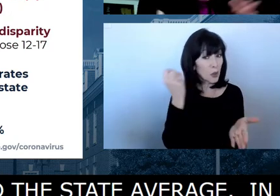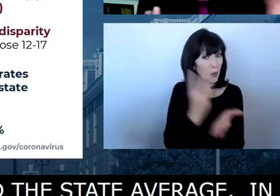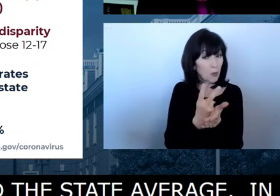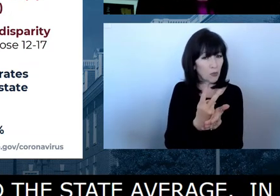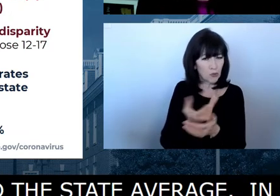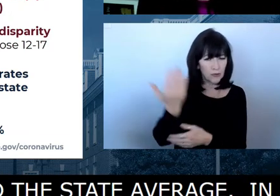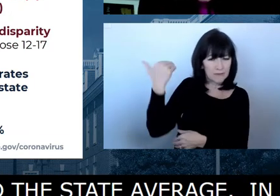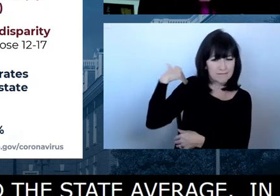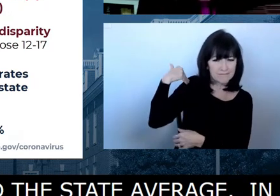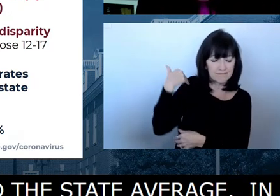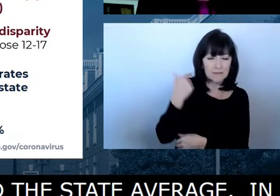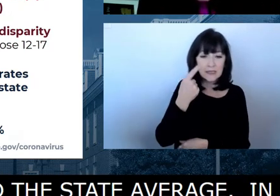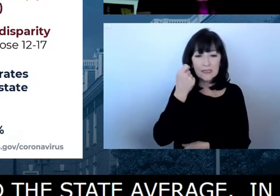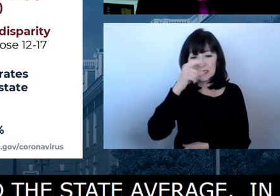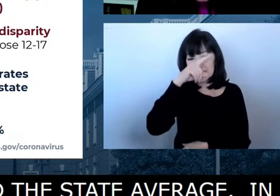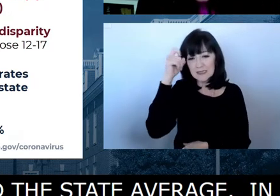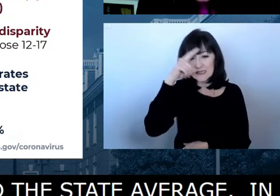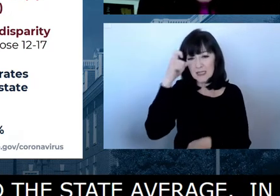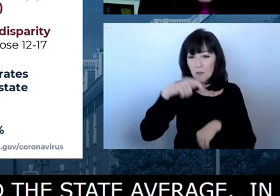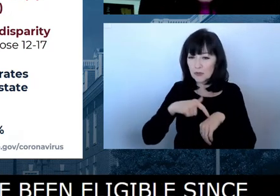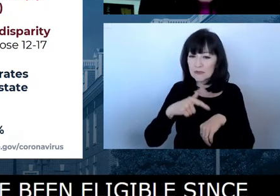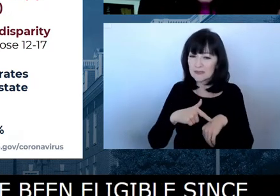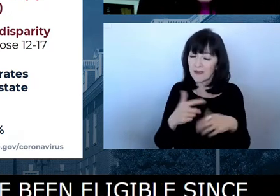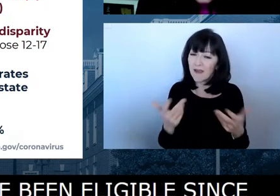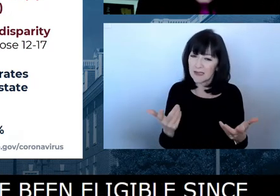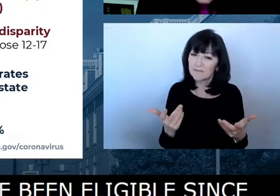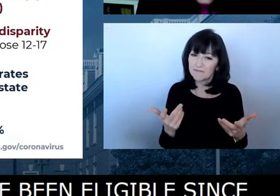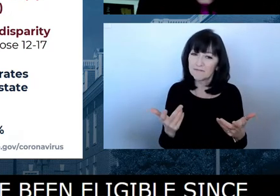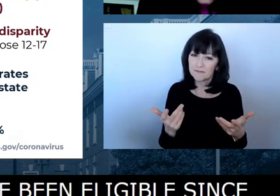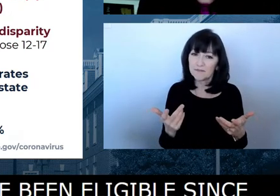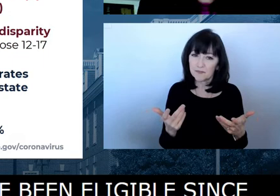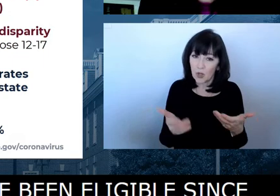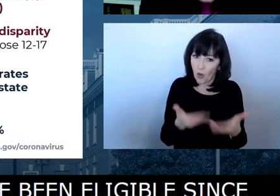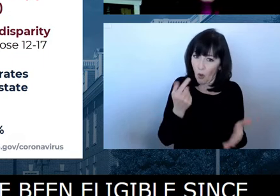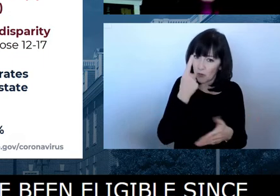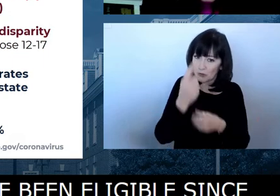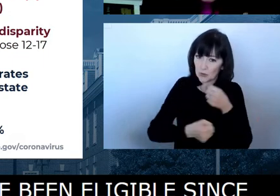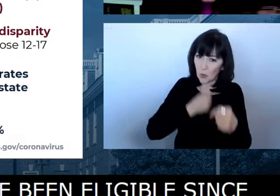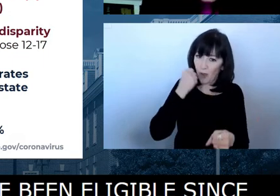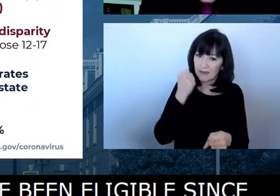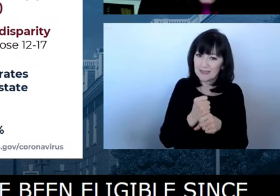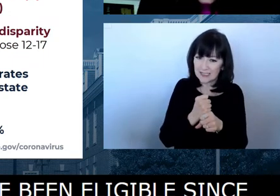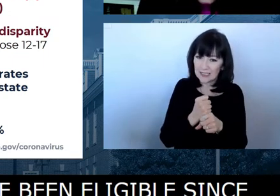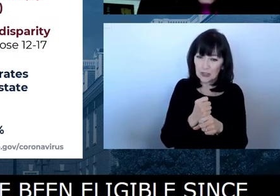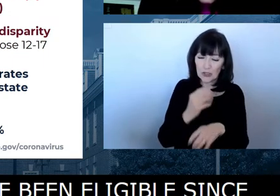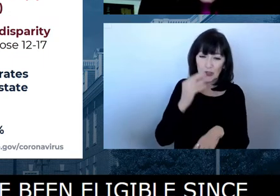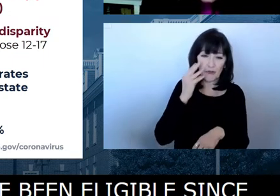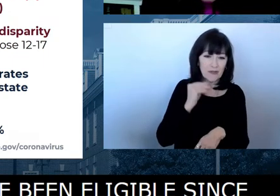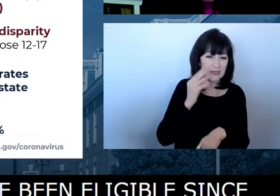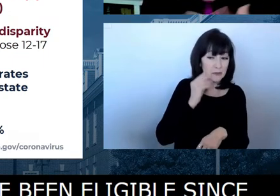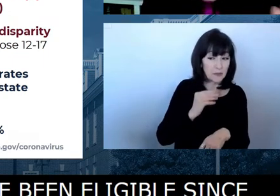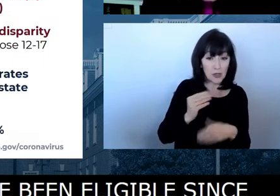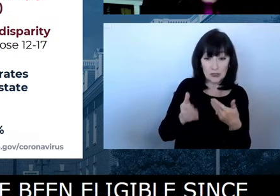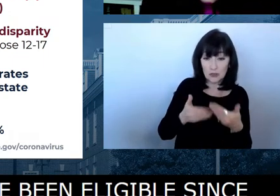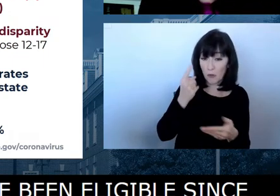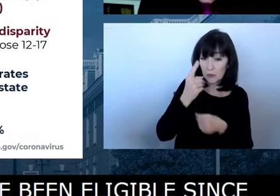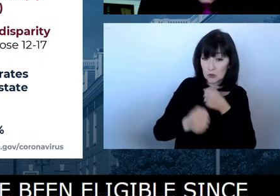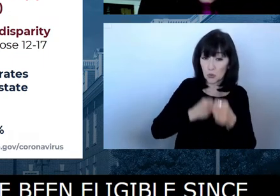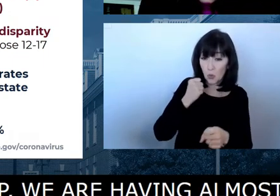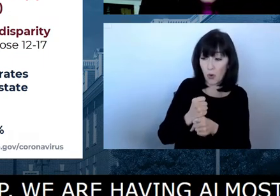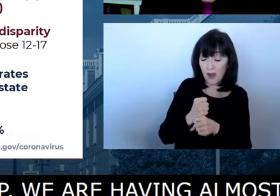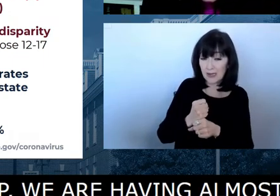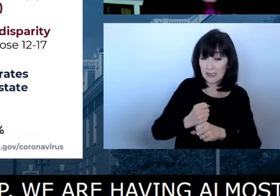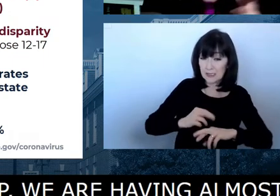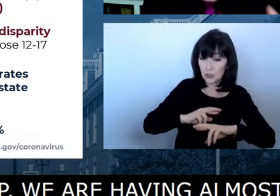again, this group, we've had a lot of, we're having almost a year's worth of experience. The vaccines are safe. They've kept